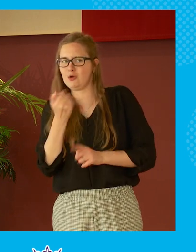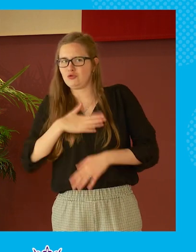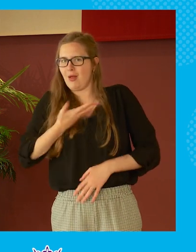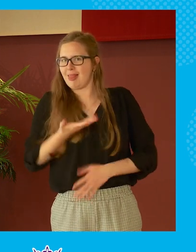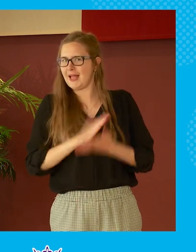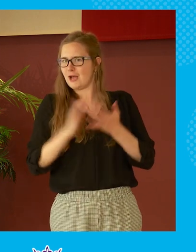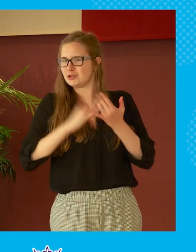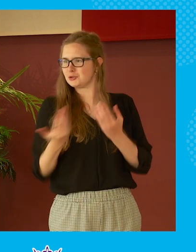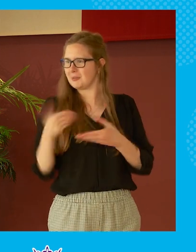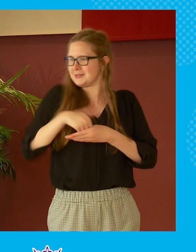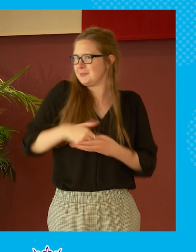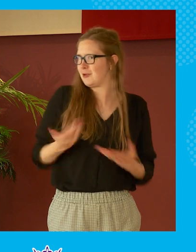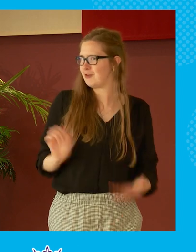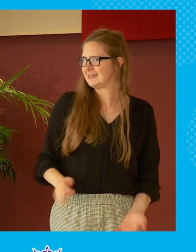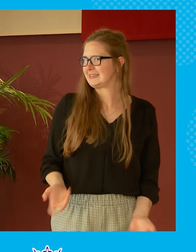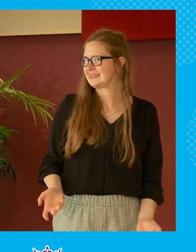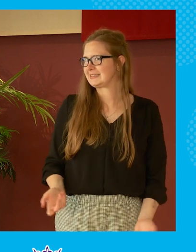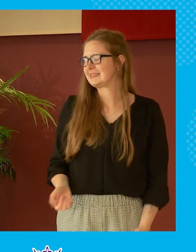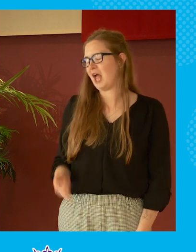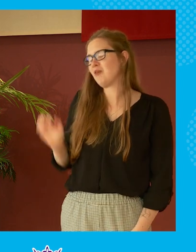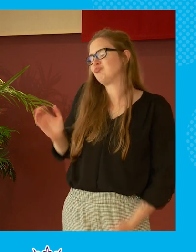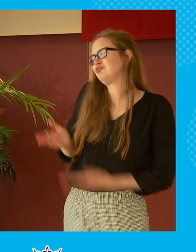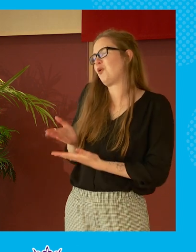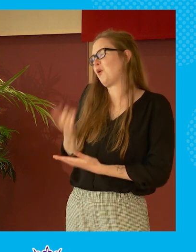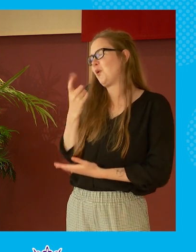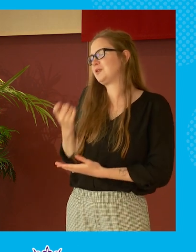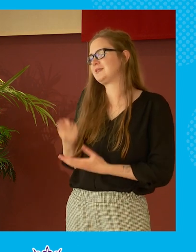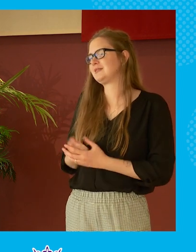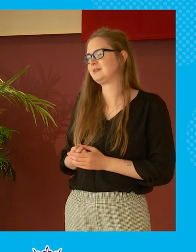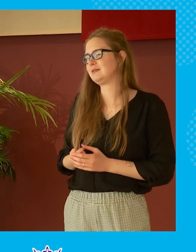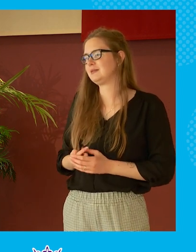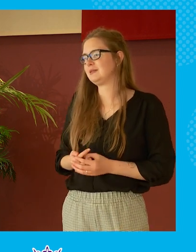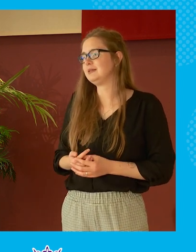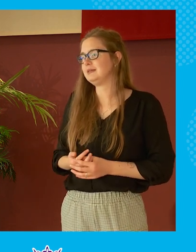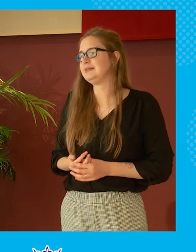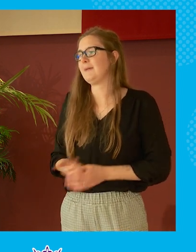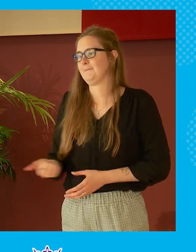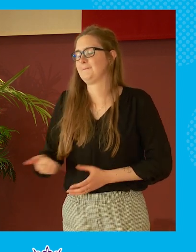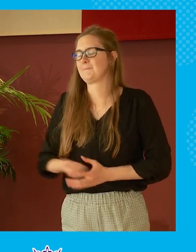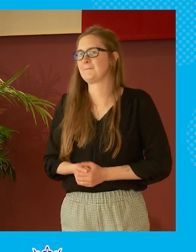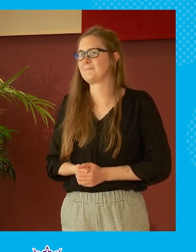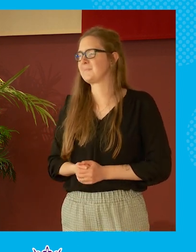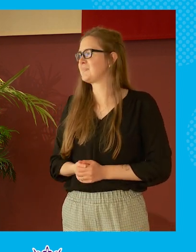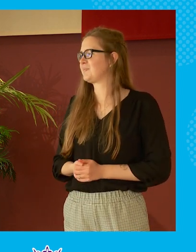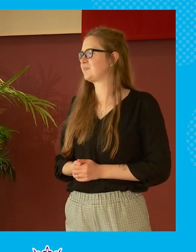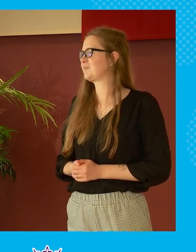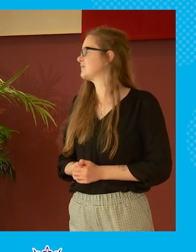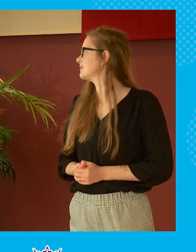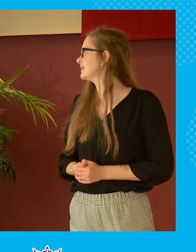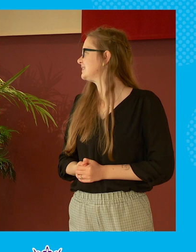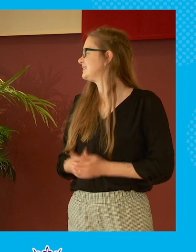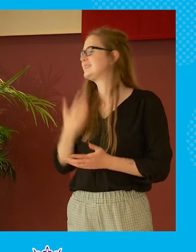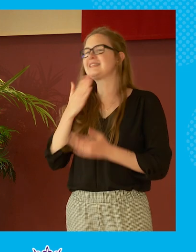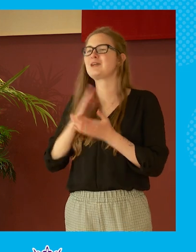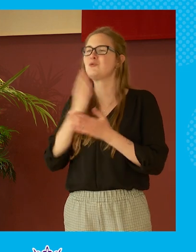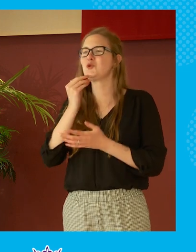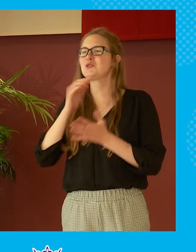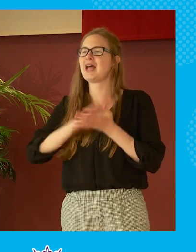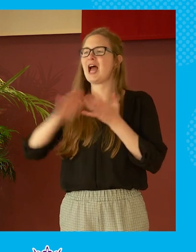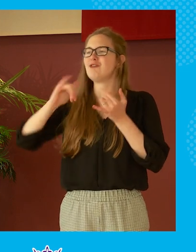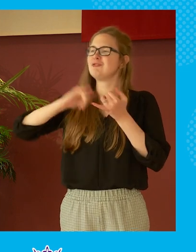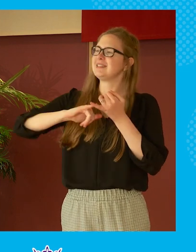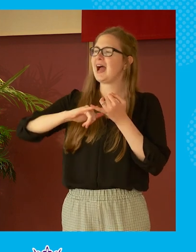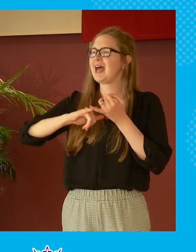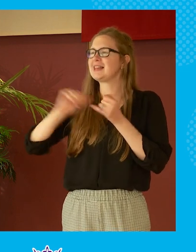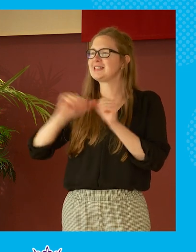i'm sure we could guys you put on the record that i was excluded from that debate clearly my views on harry styles were seen as